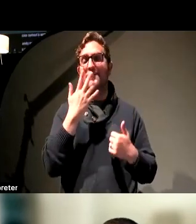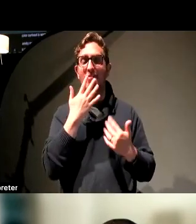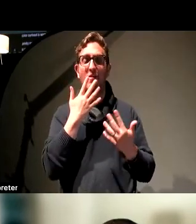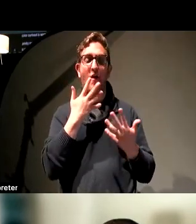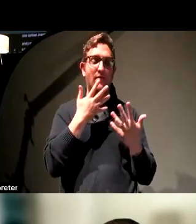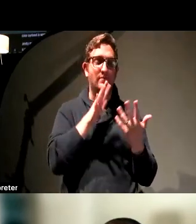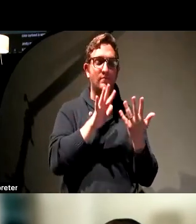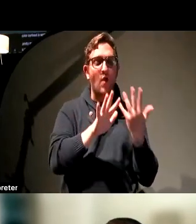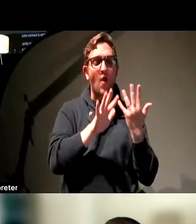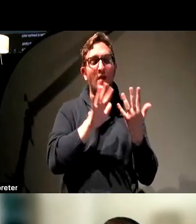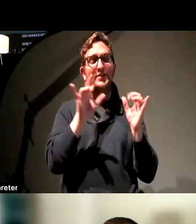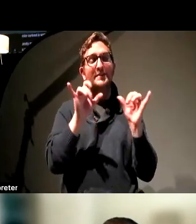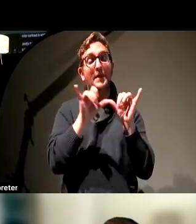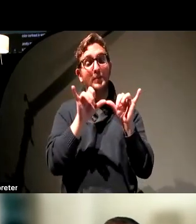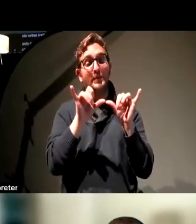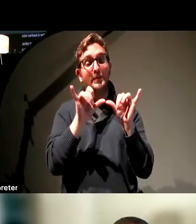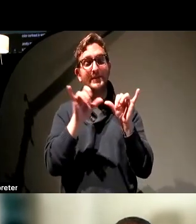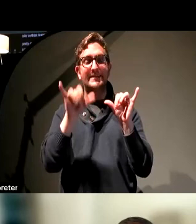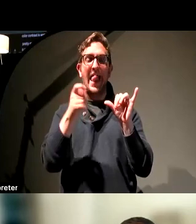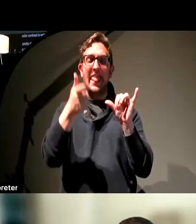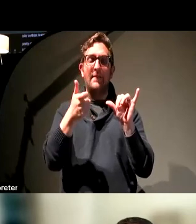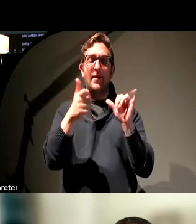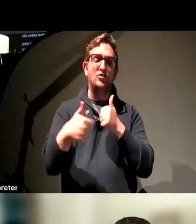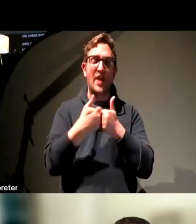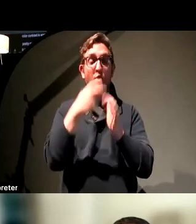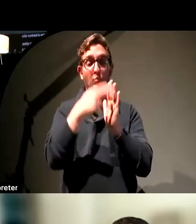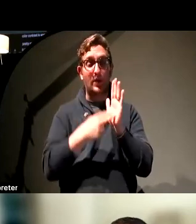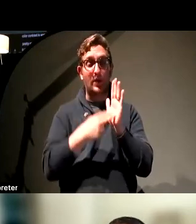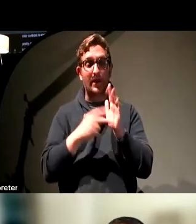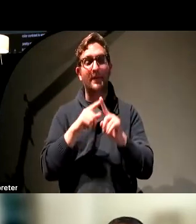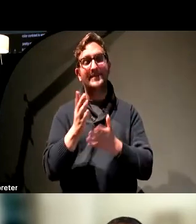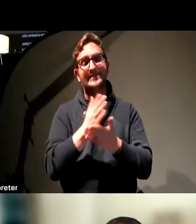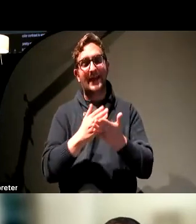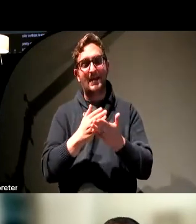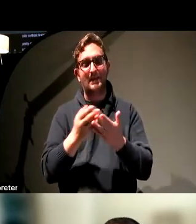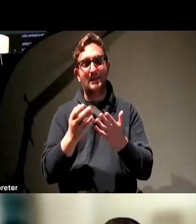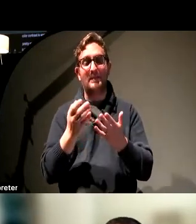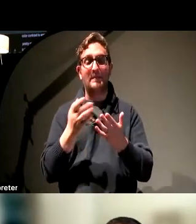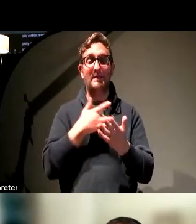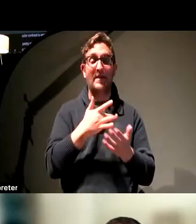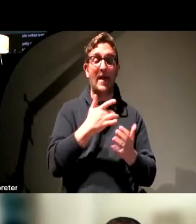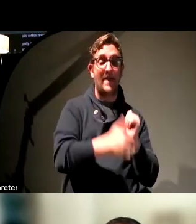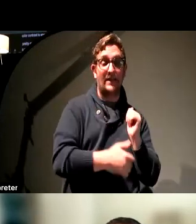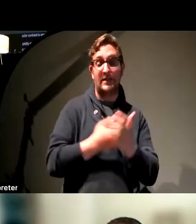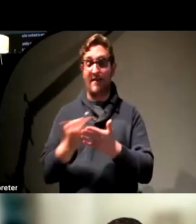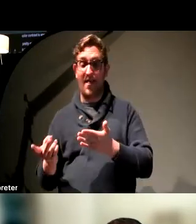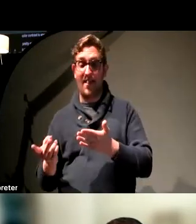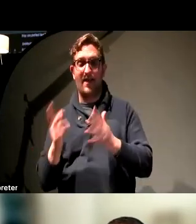measurements that are really difficult to read. And there are others that are easier to read that fail, but those are usually edge cases.